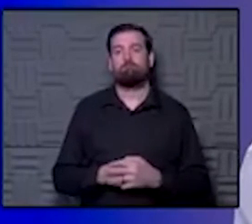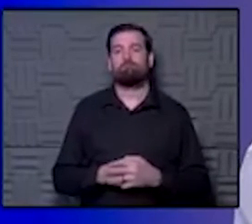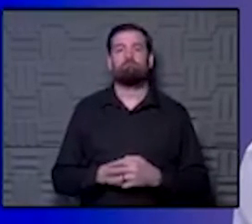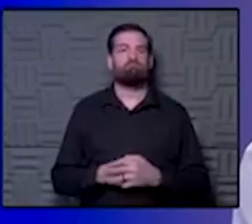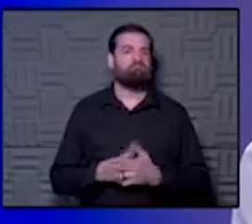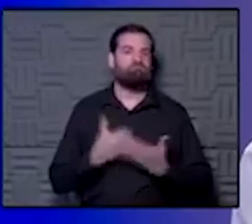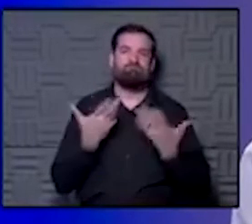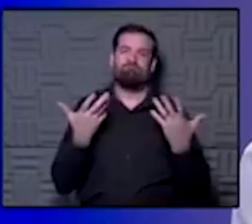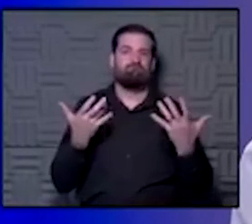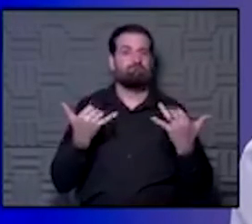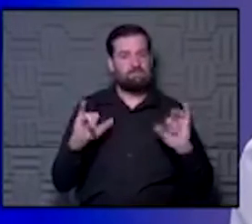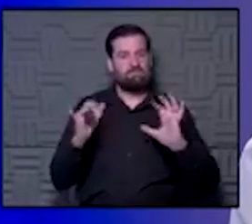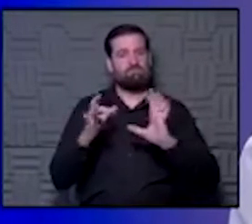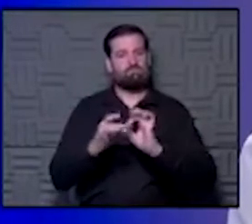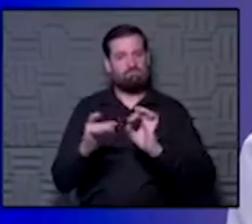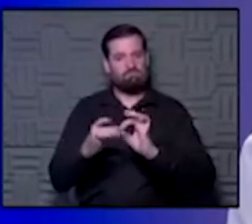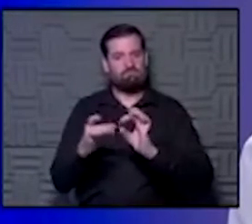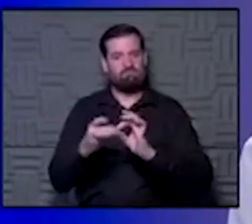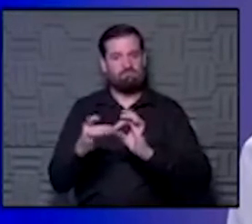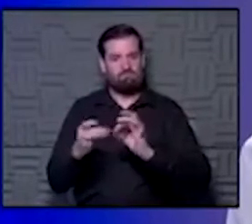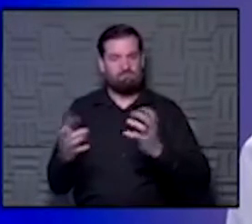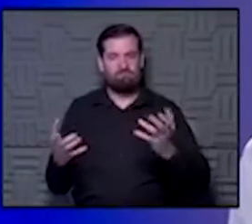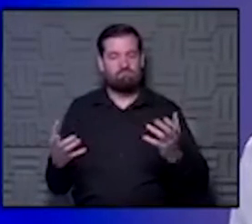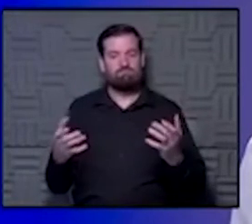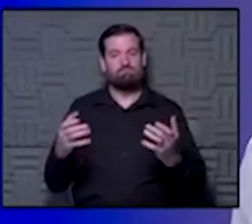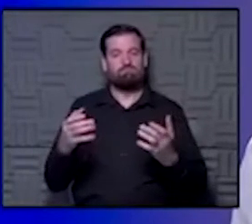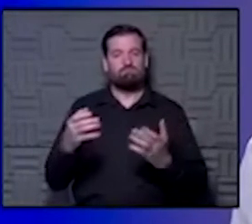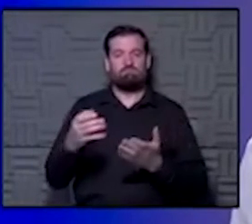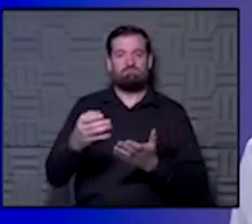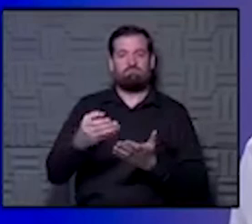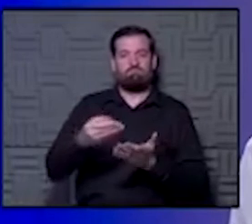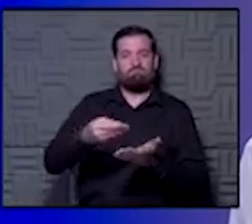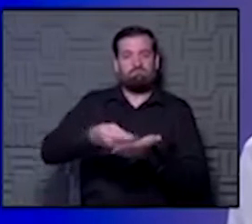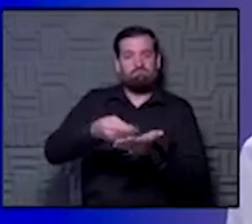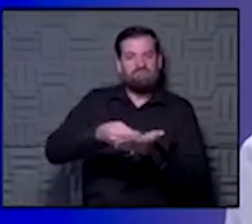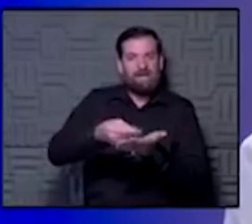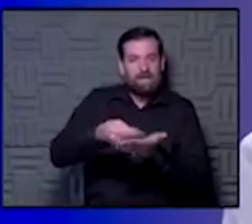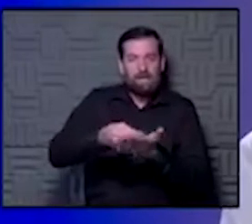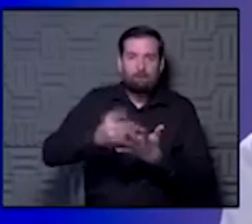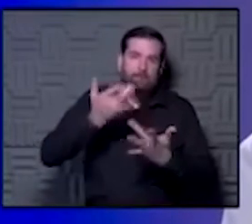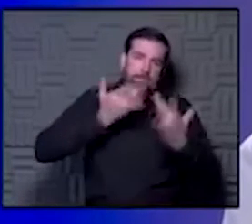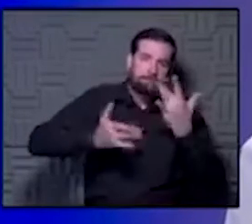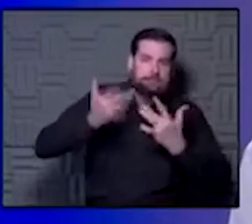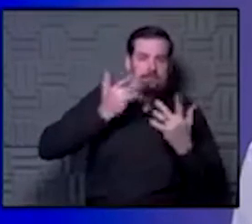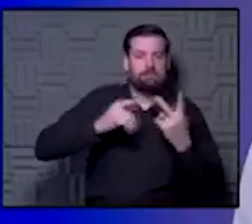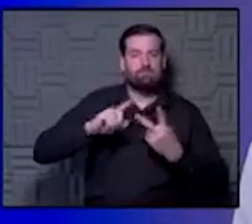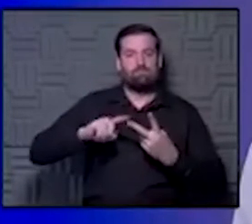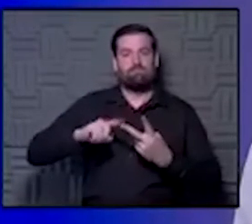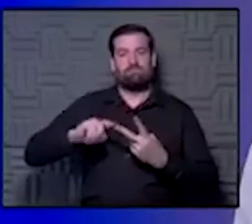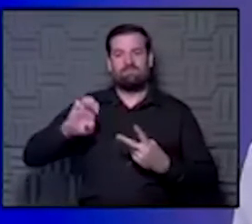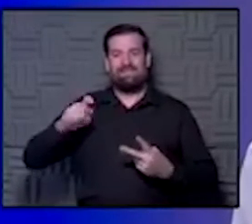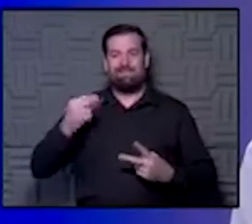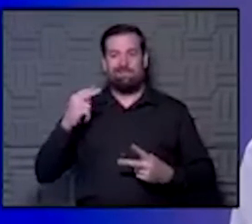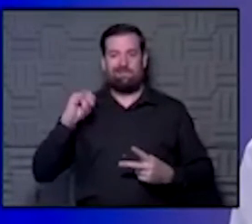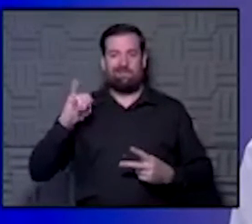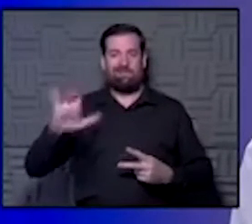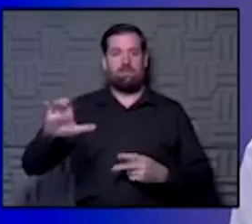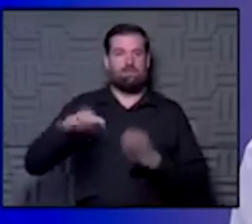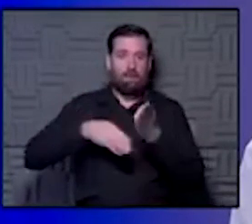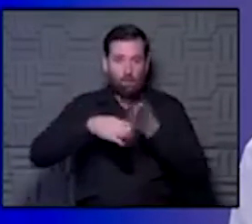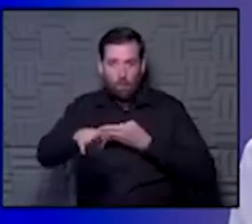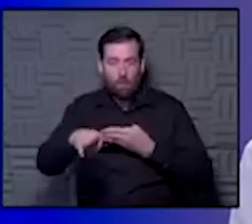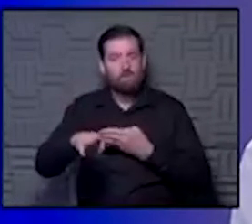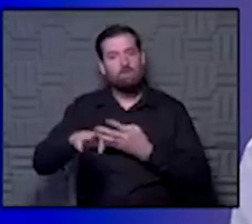continues to need to be said. The economic hardships and ethnic minorities continue to be hit